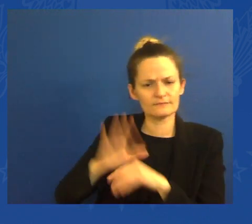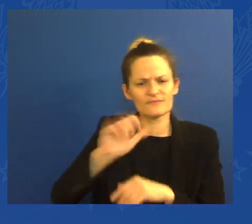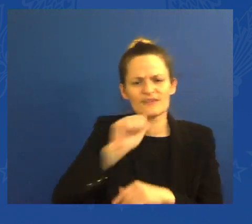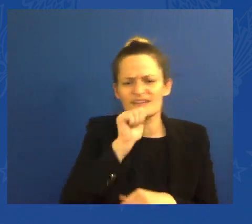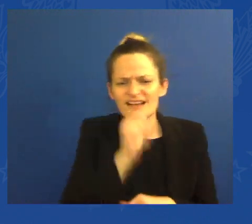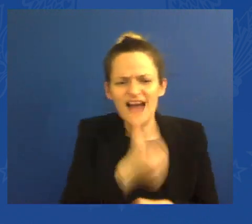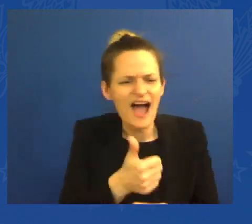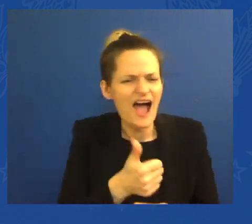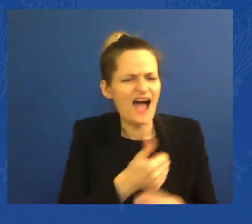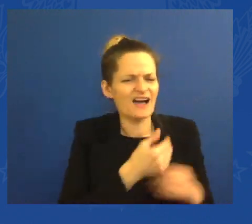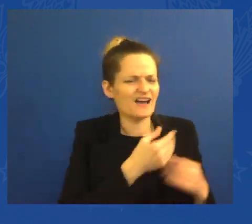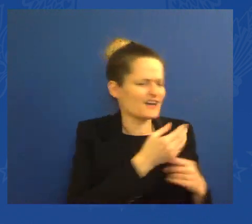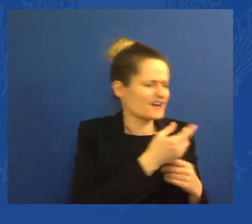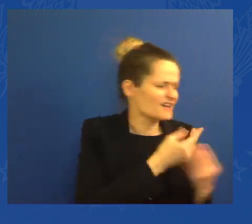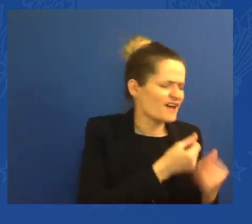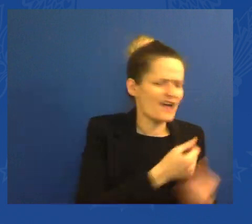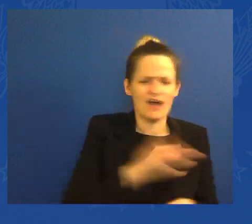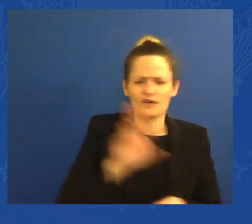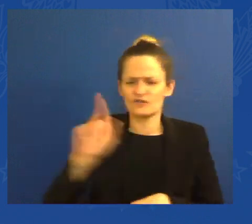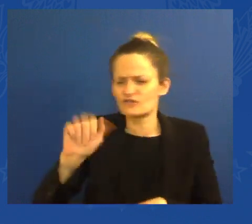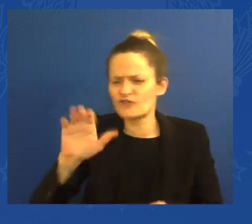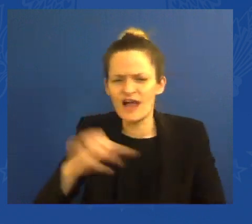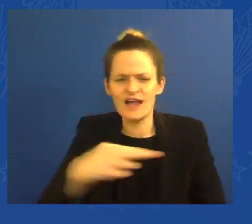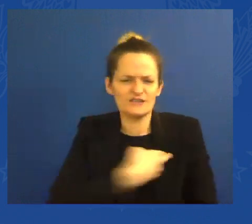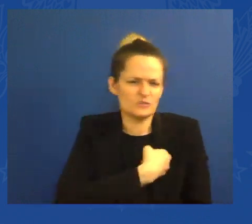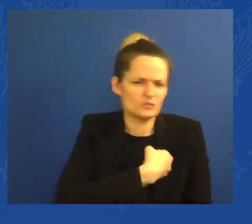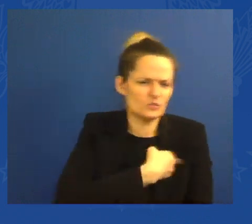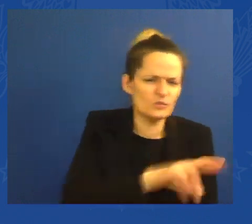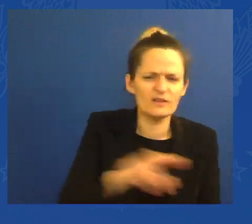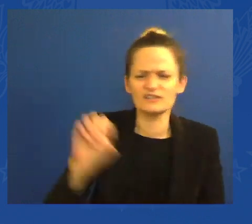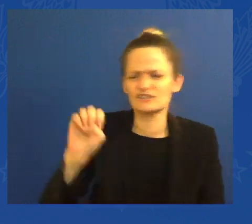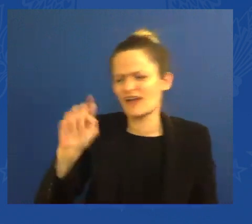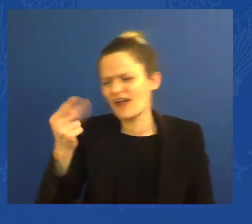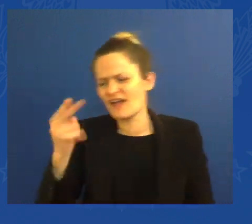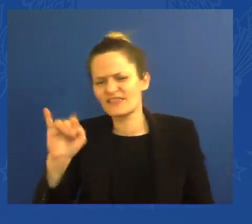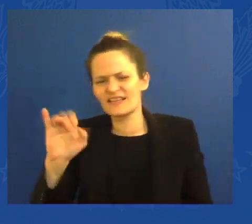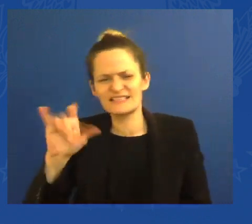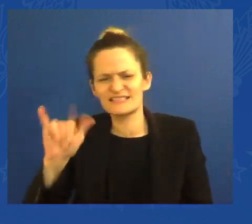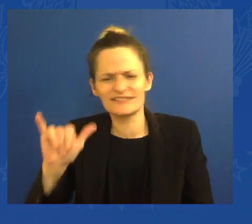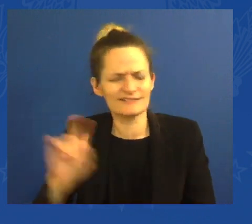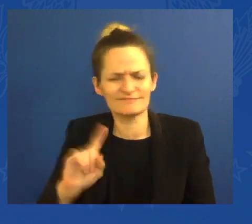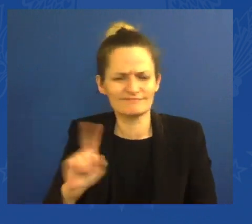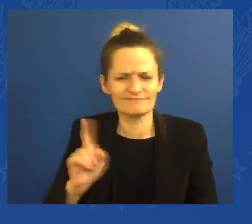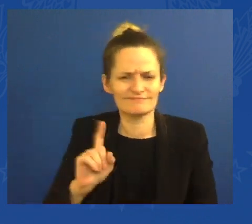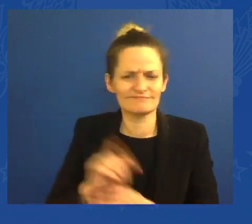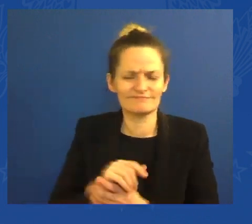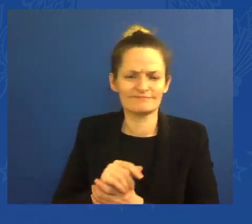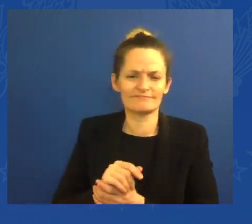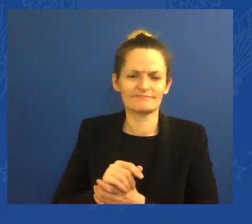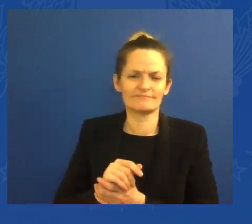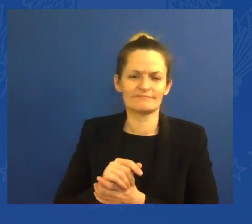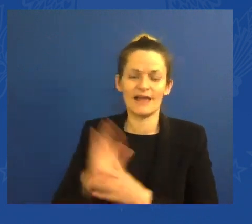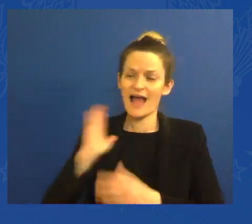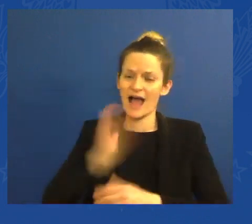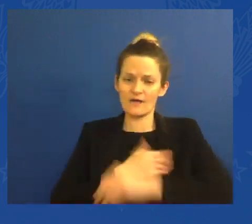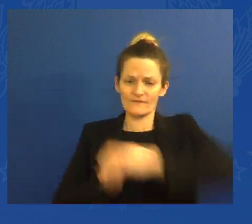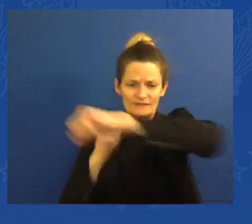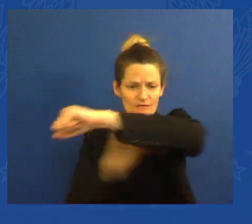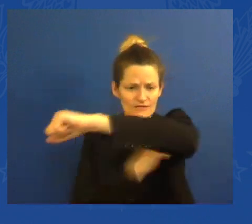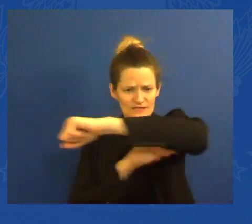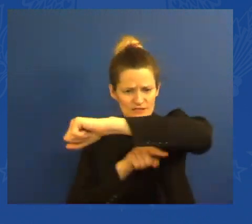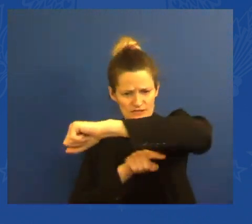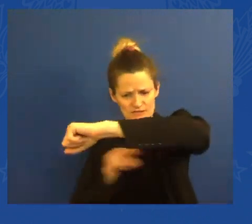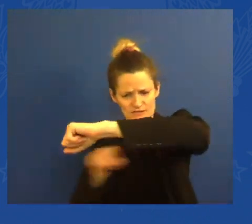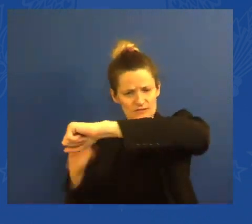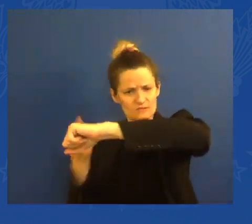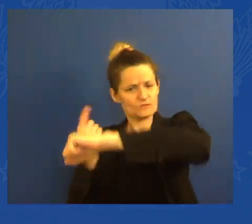None of that fits the description of the United States. Built on an idea that we hold these